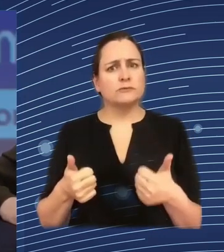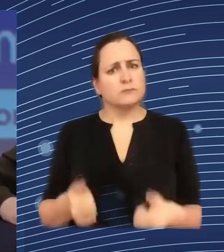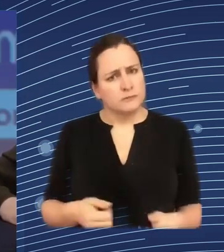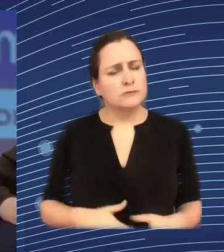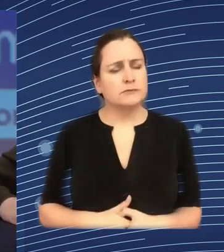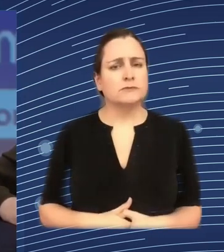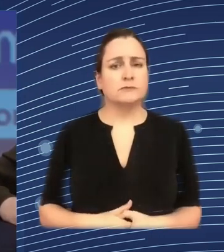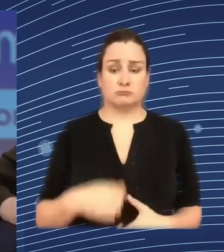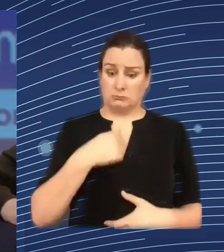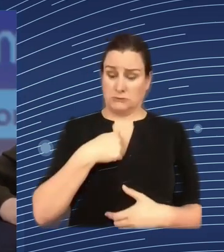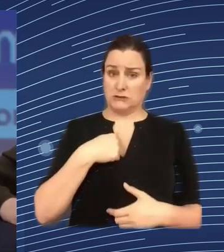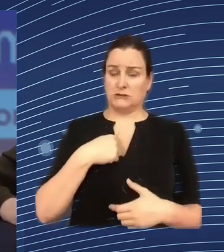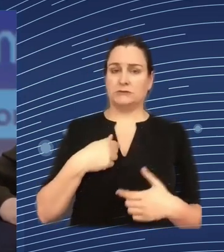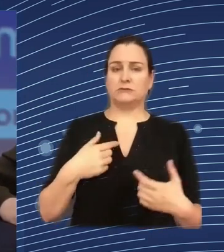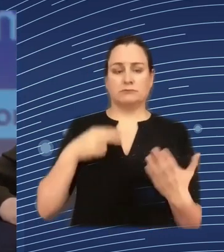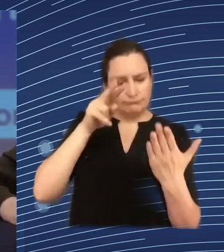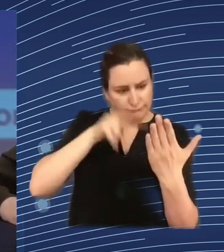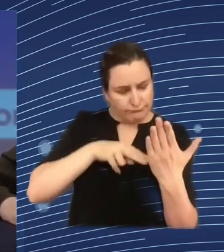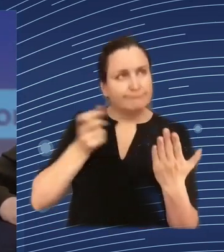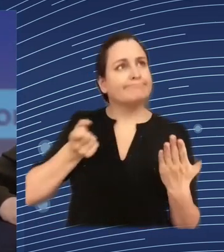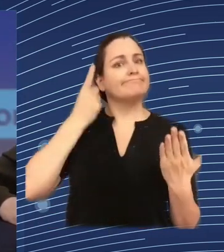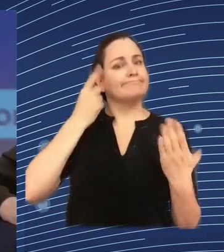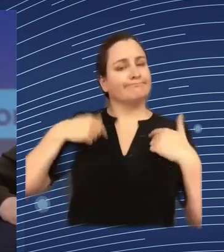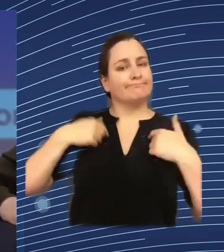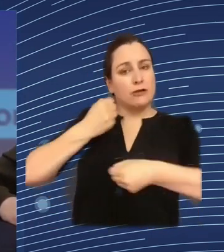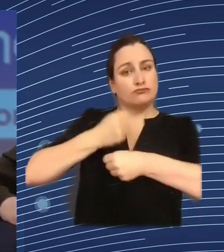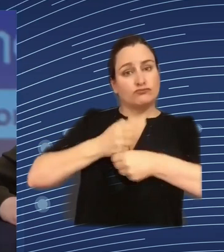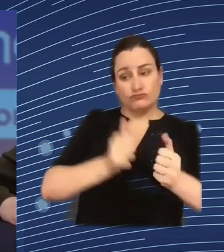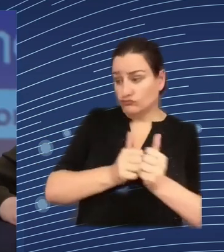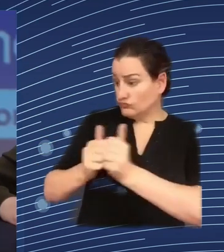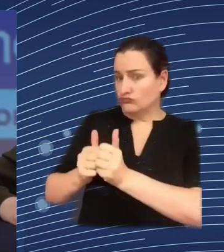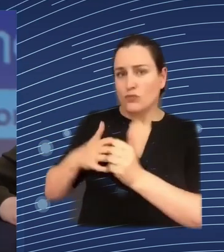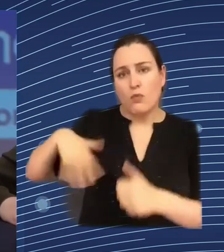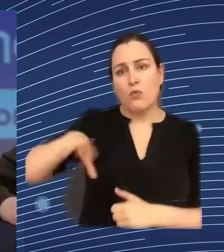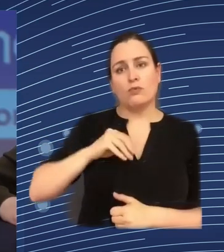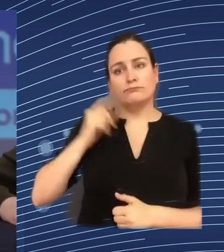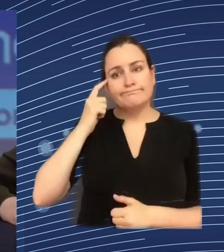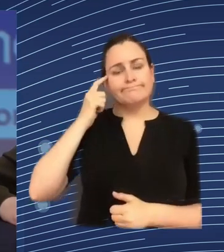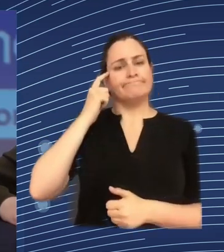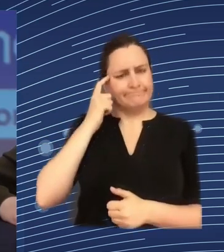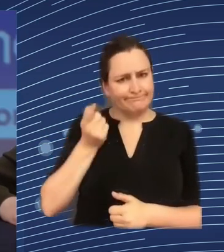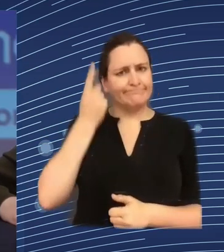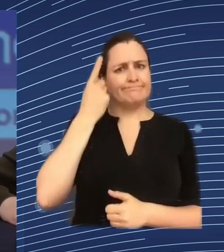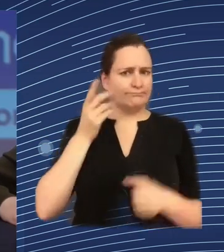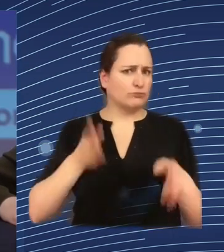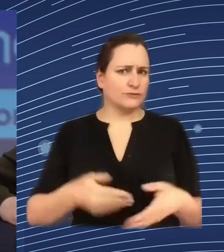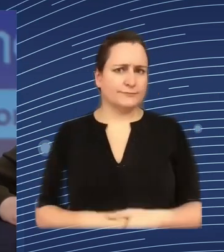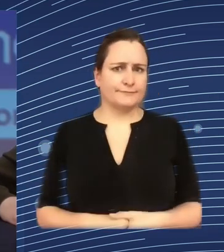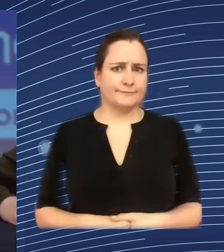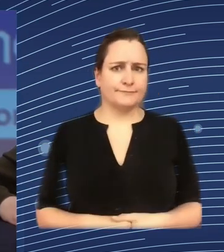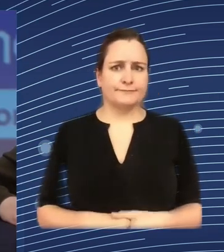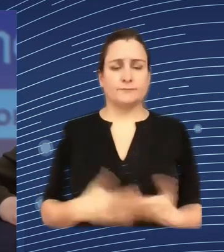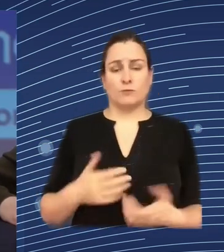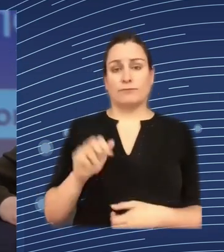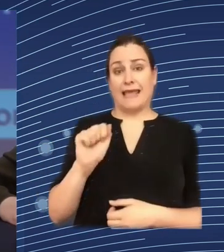it and understand it and be able to kind of make sure that it's being held in the right way secure and private and used for the right mechanism